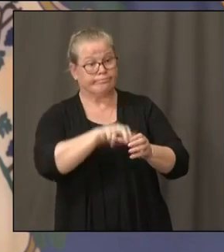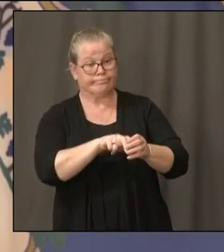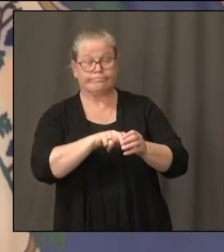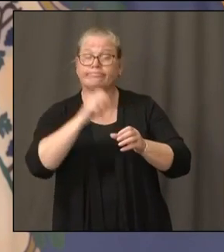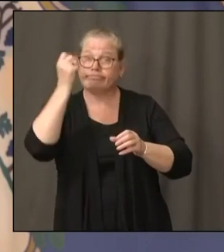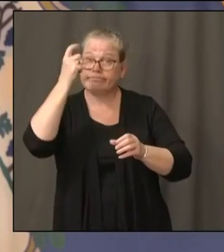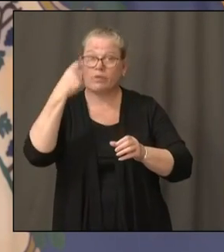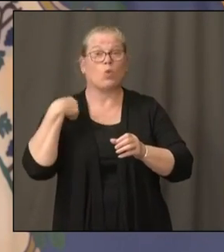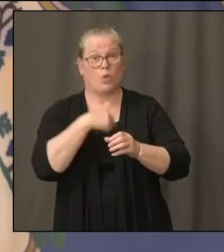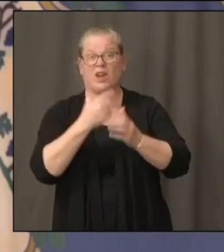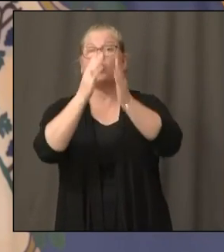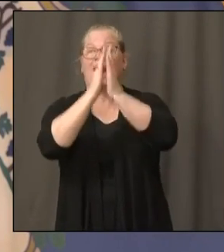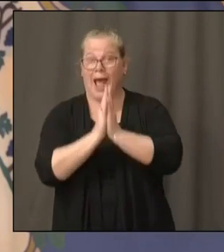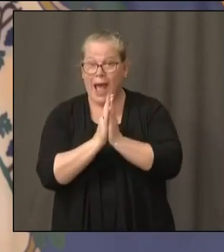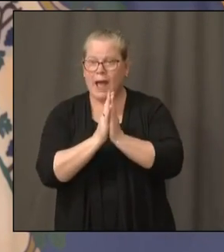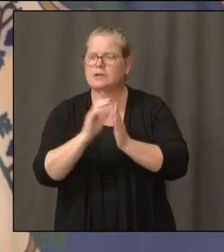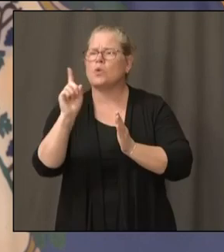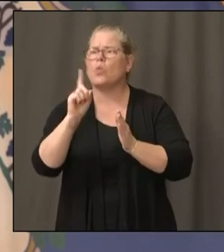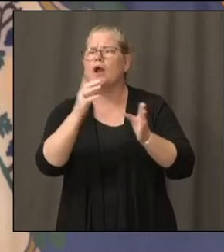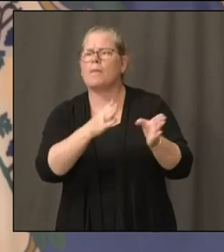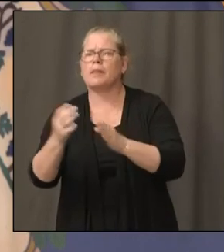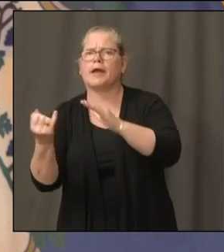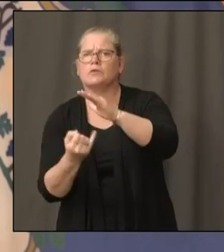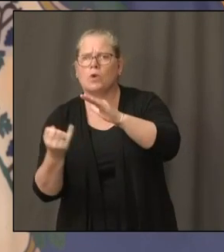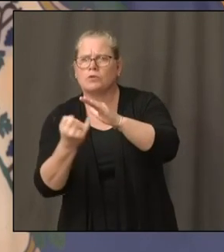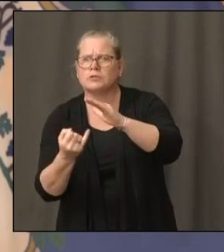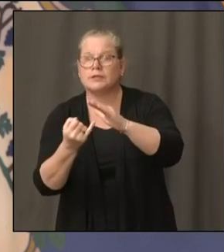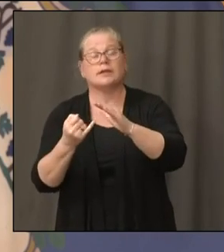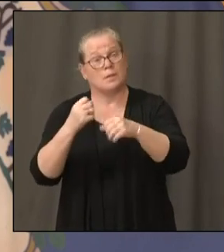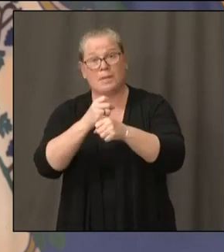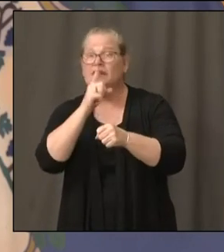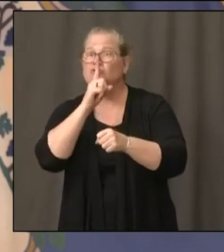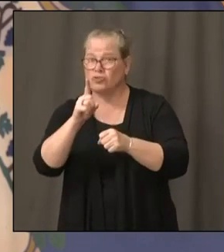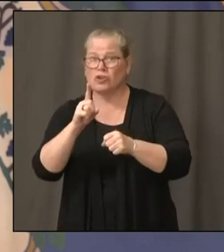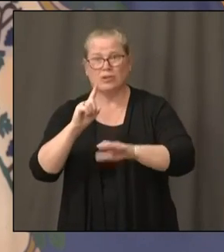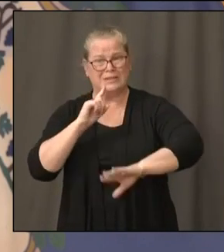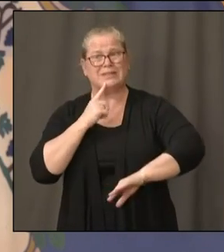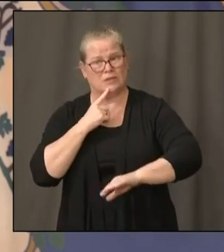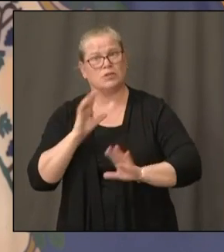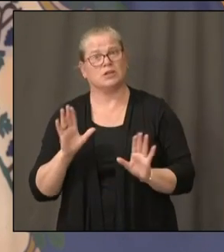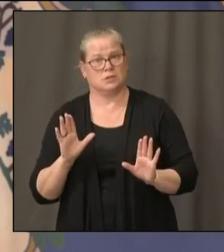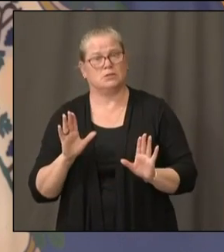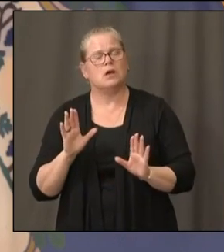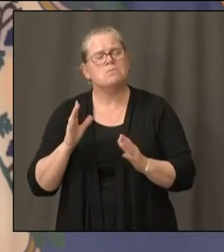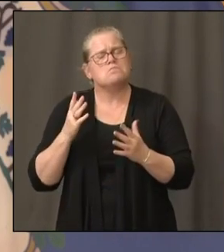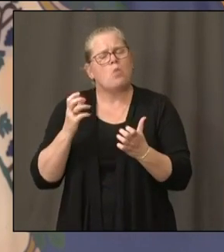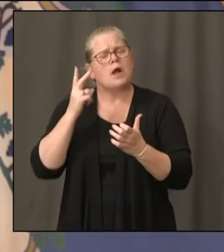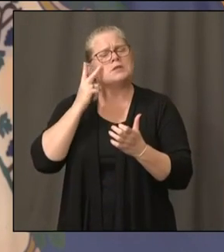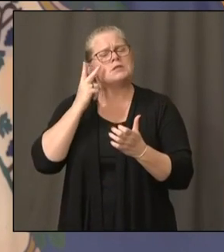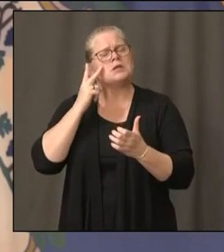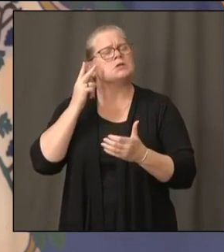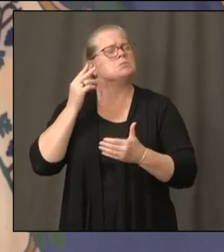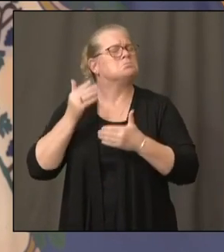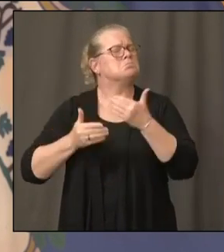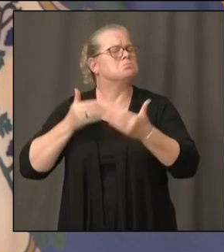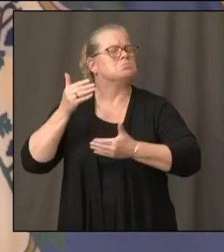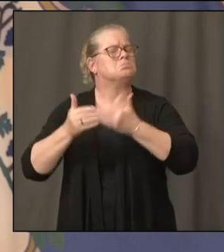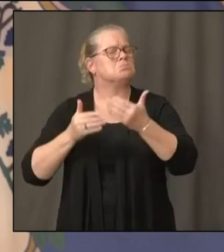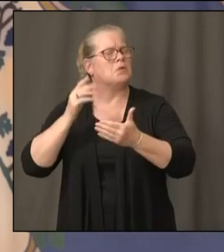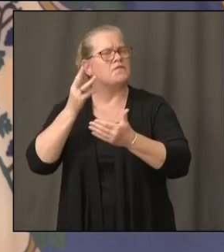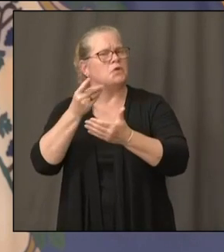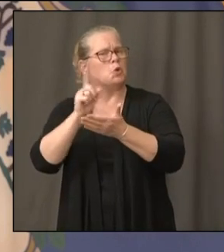you plan to self-quarantine. Make sure that you're taking this seriously. And let's see how that goes for a couple of weeks. We find we